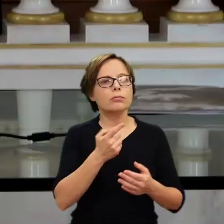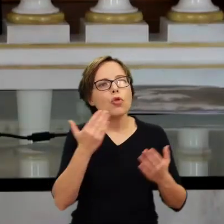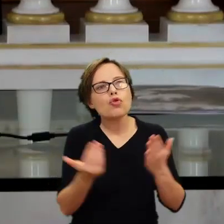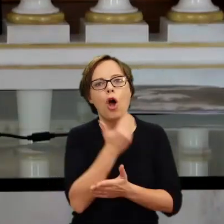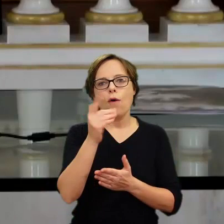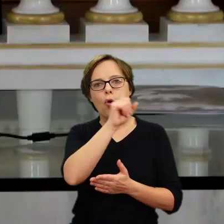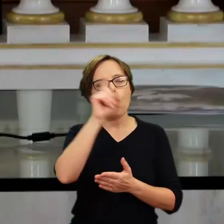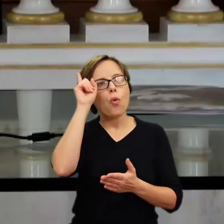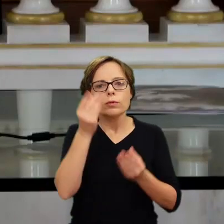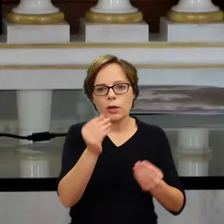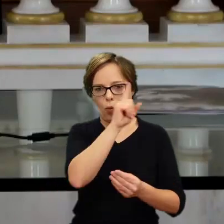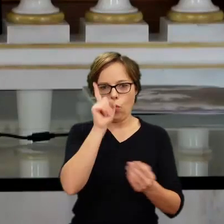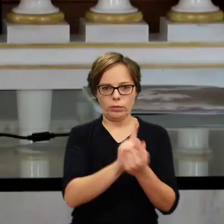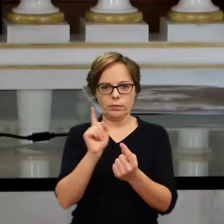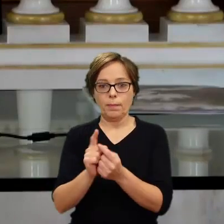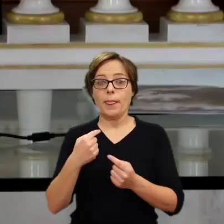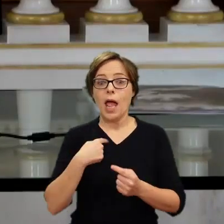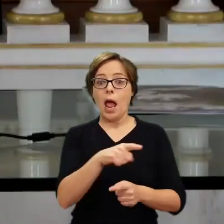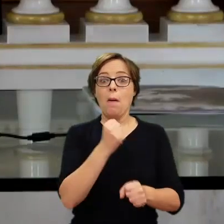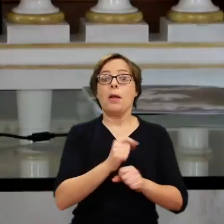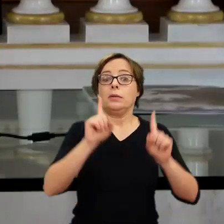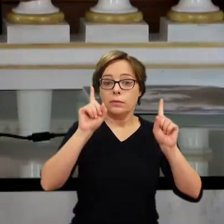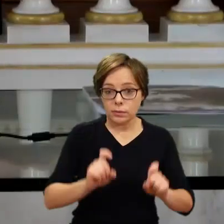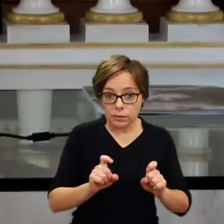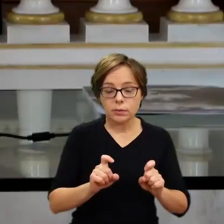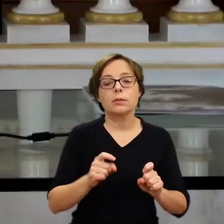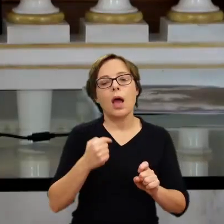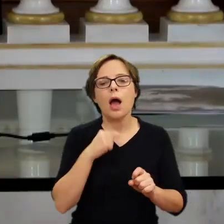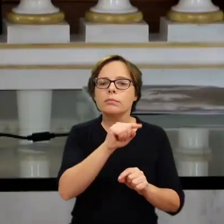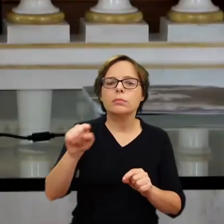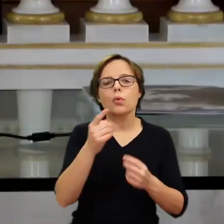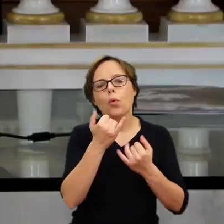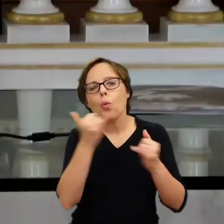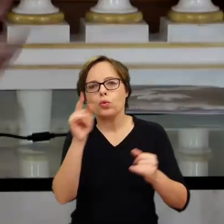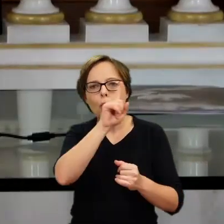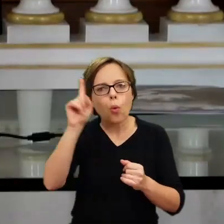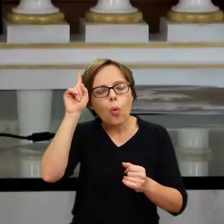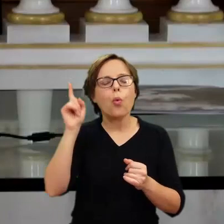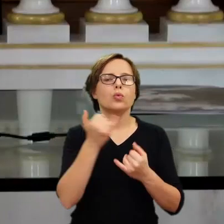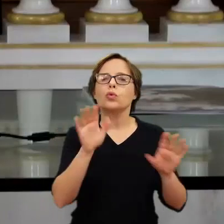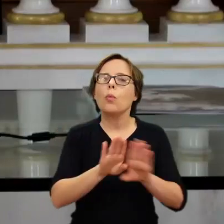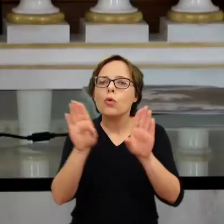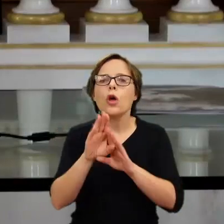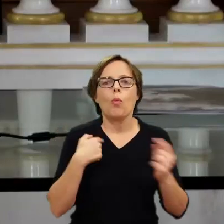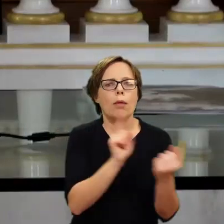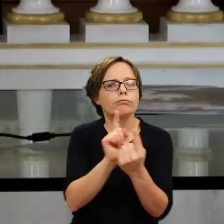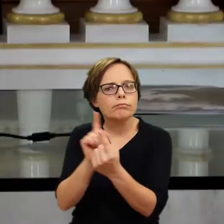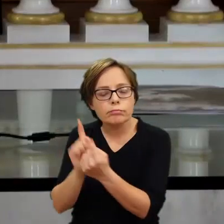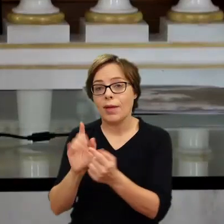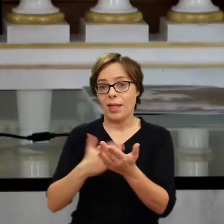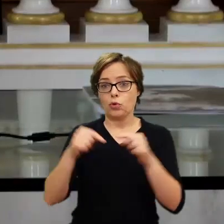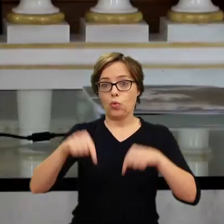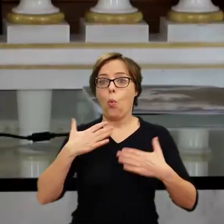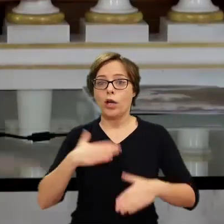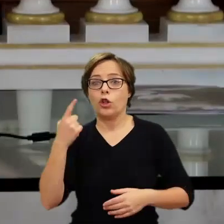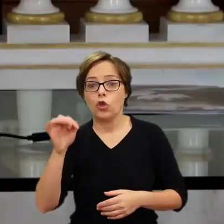When I started this research, I got to meet people in a number of museums who helped me out. mean, Dorota was one of them here at Wajenki,